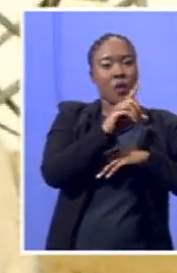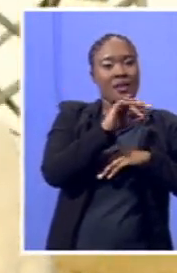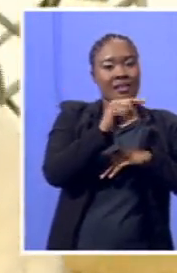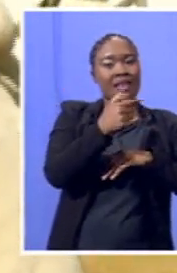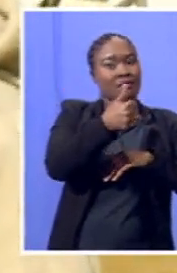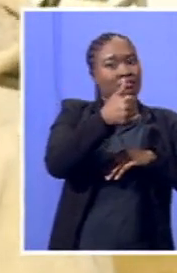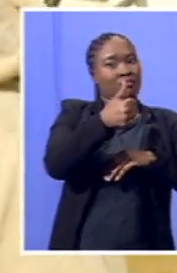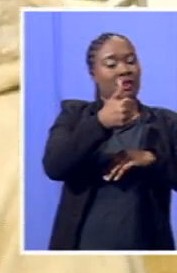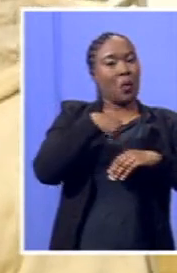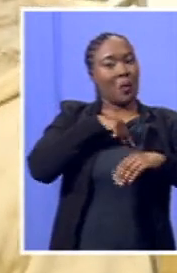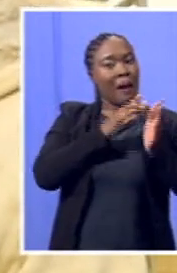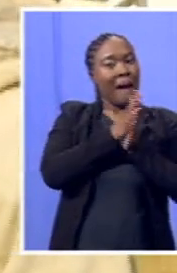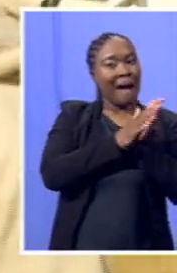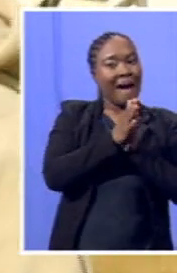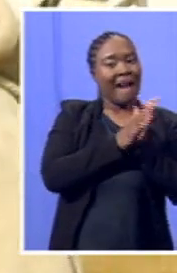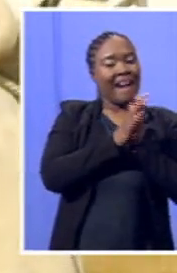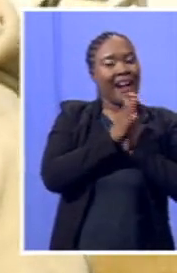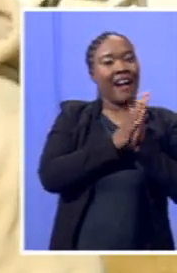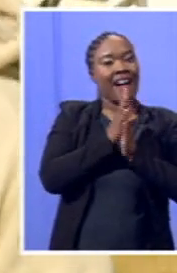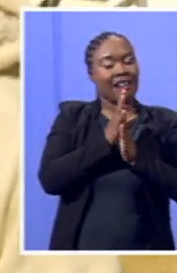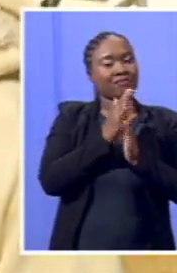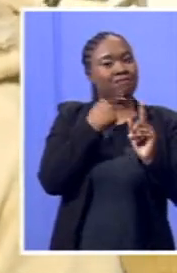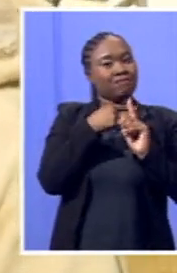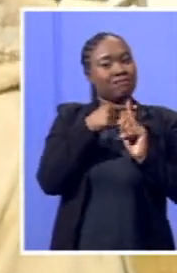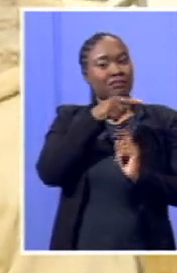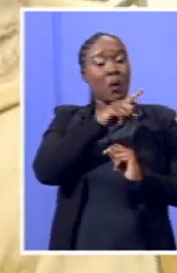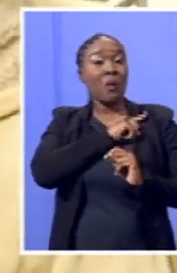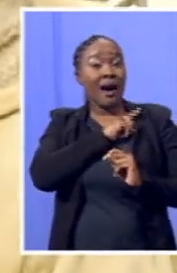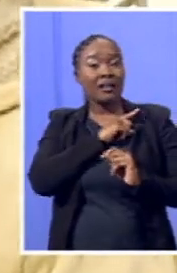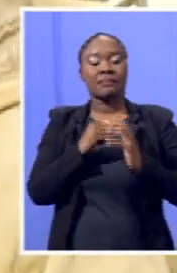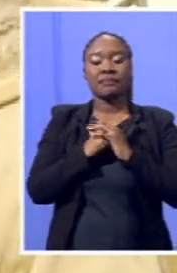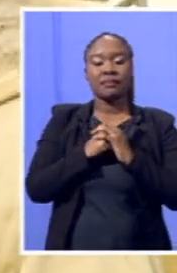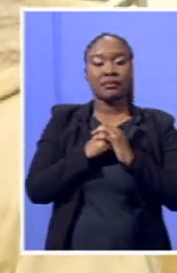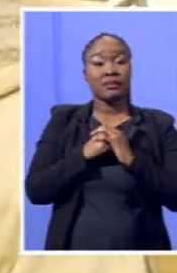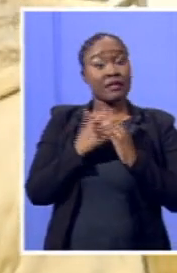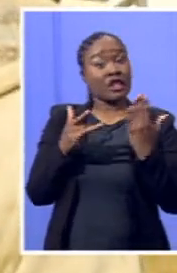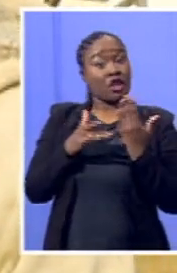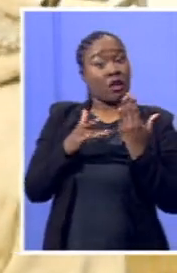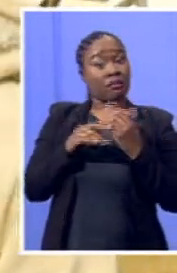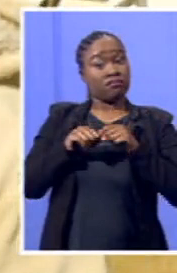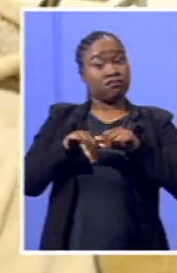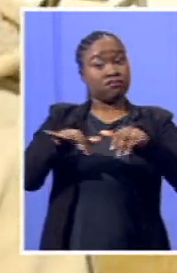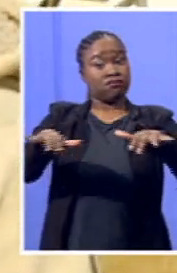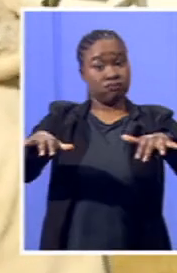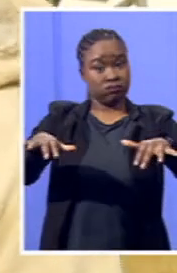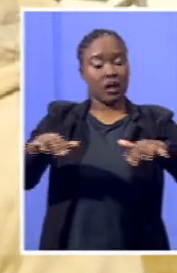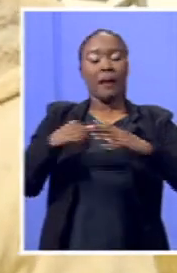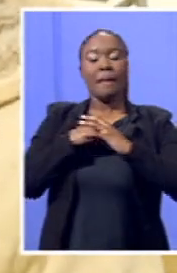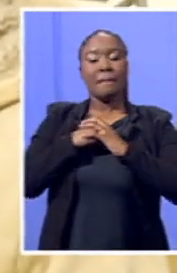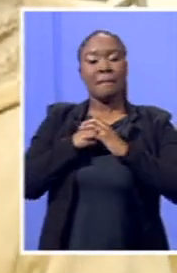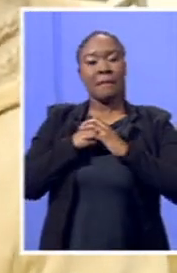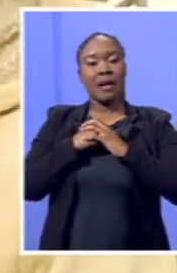on it because we also have a strong belief that if we can have more technology and more